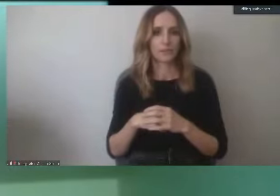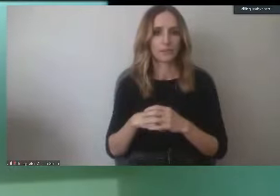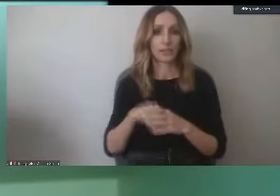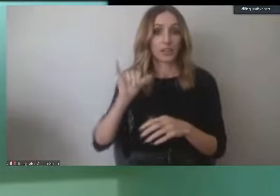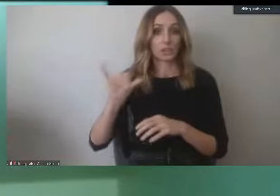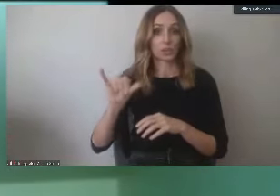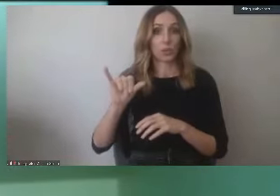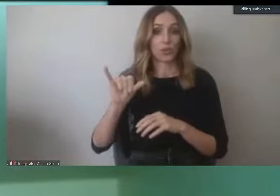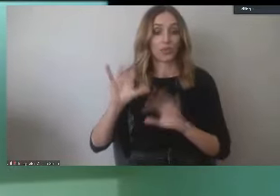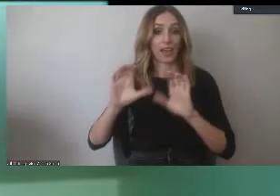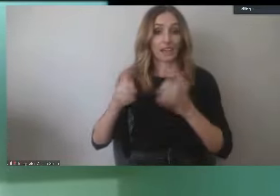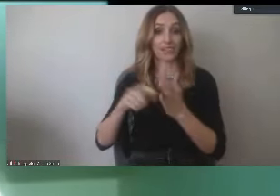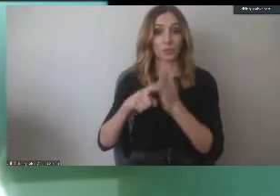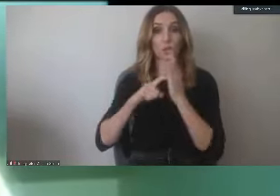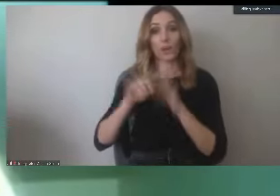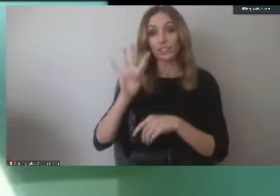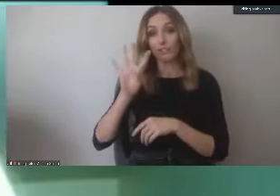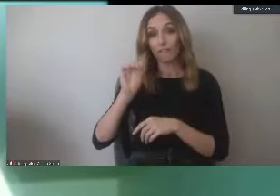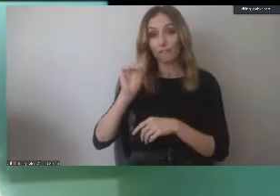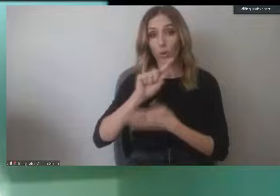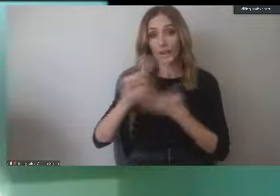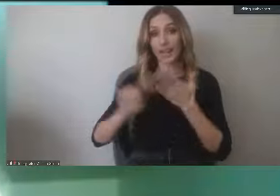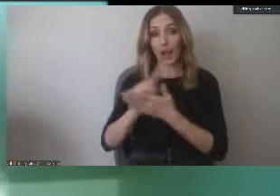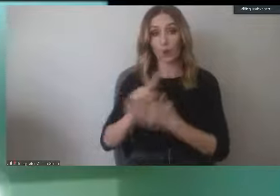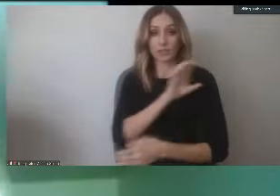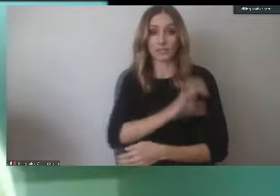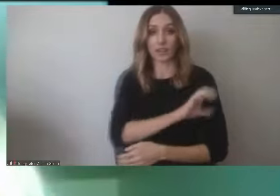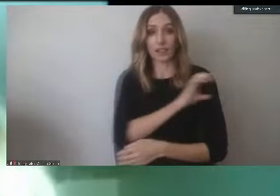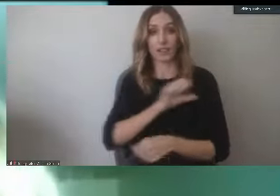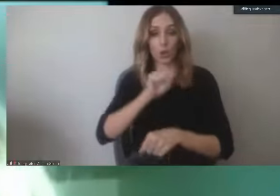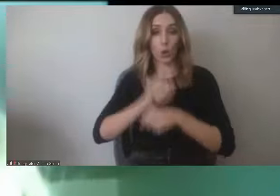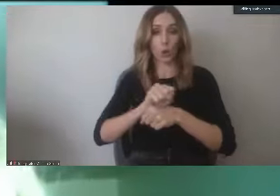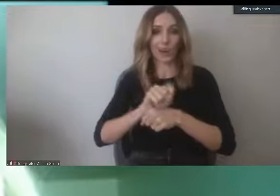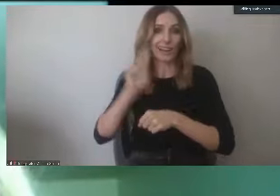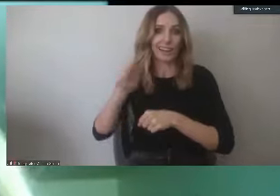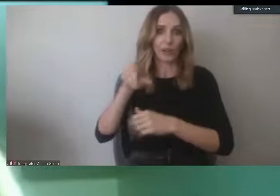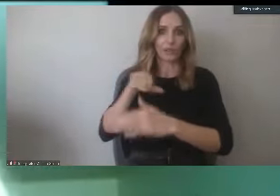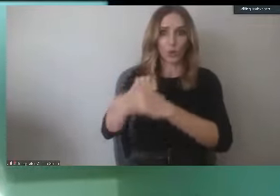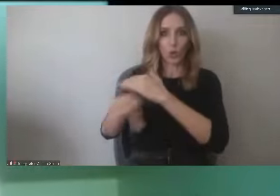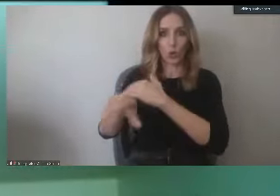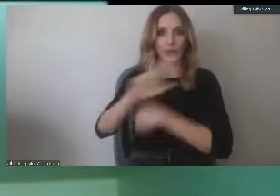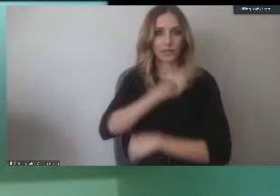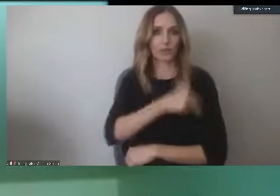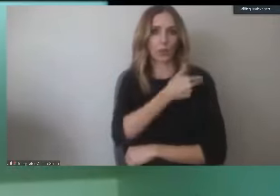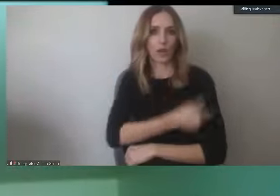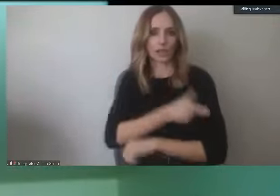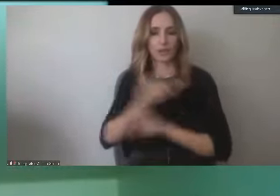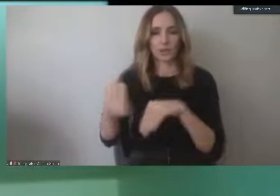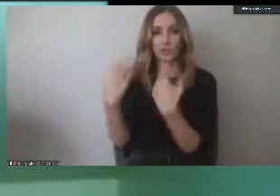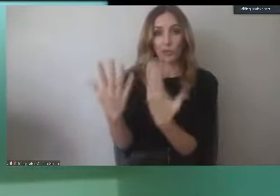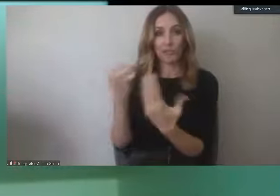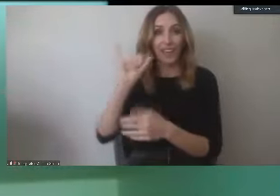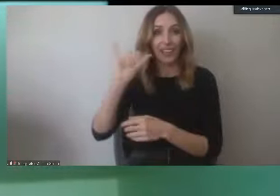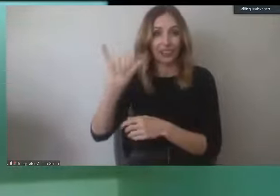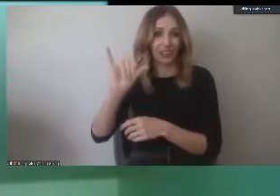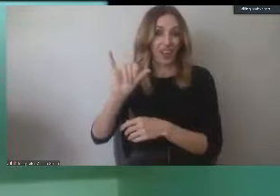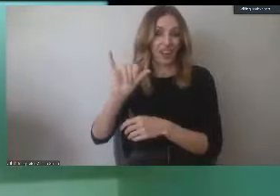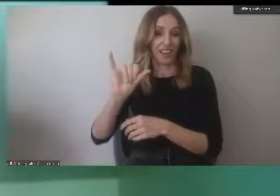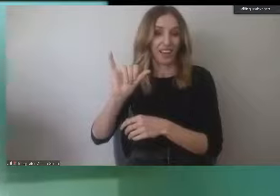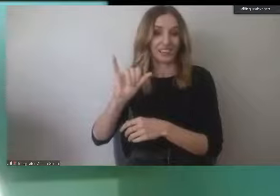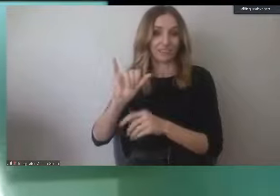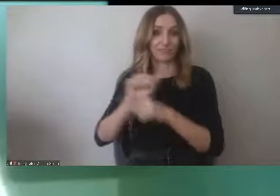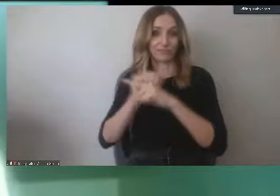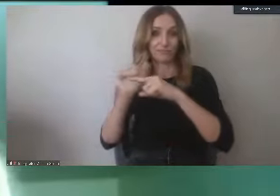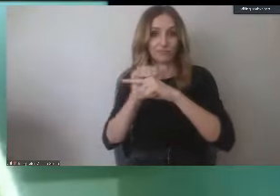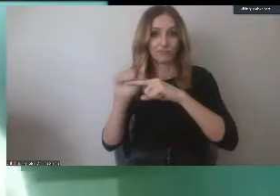40 clinical hours, and we need to be able to get into the hospitals to be able to provide this experience for students. And they